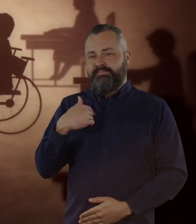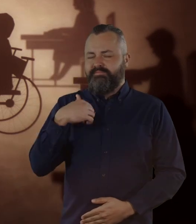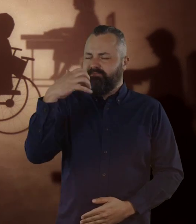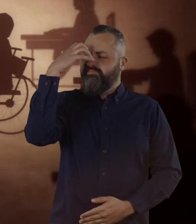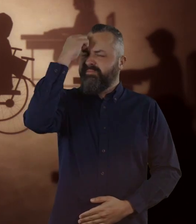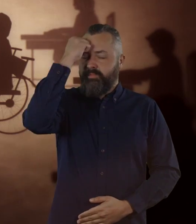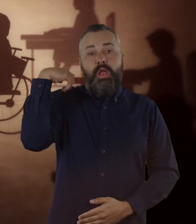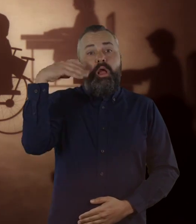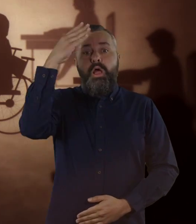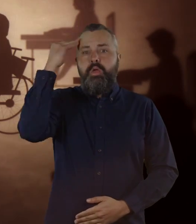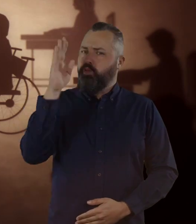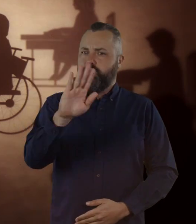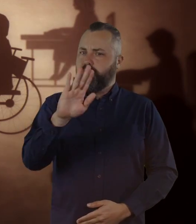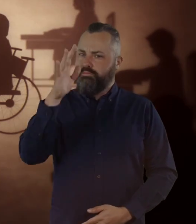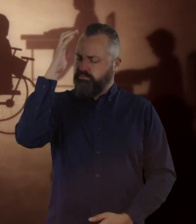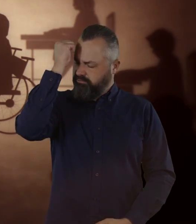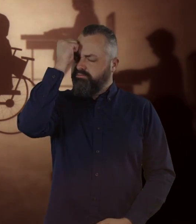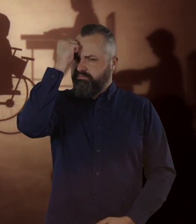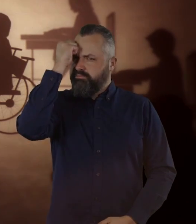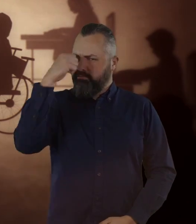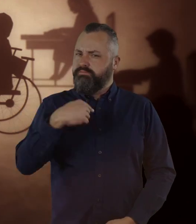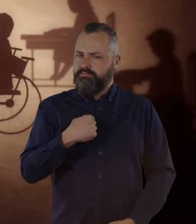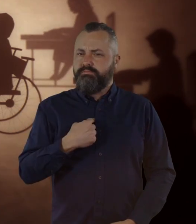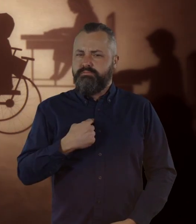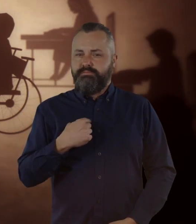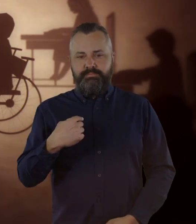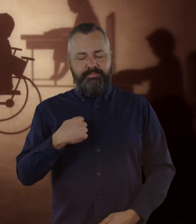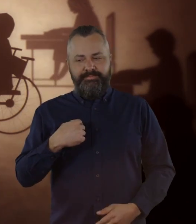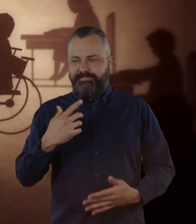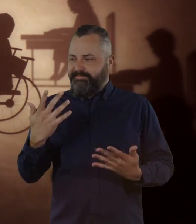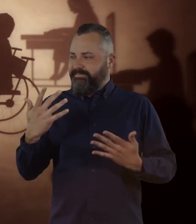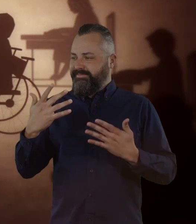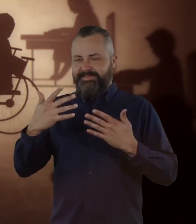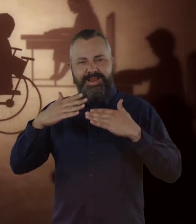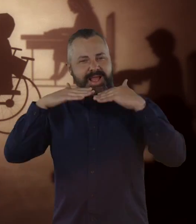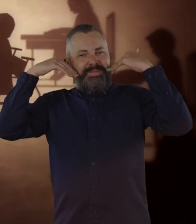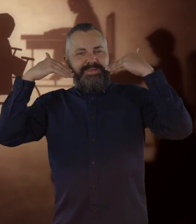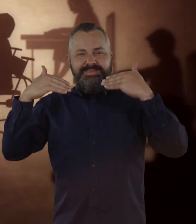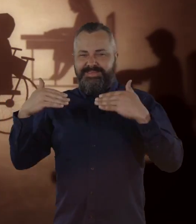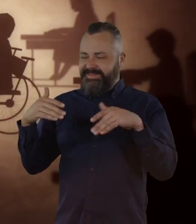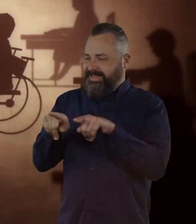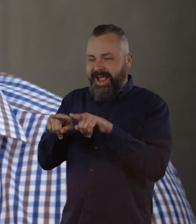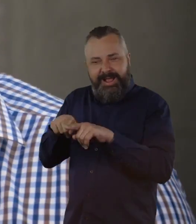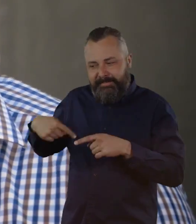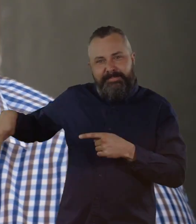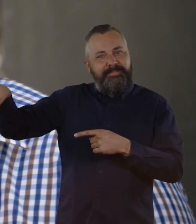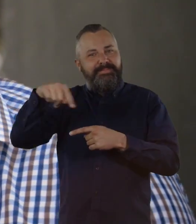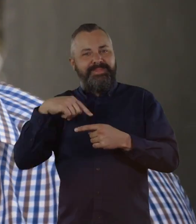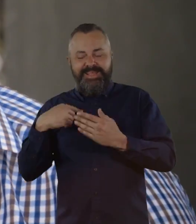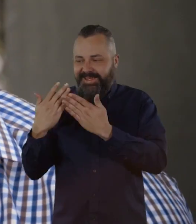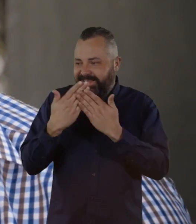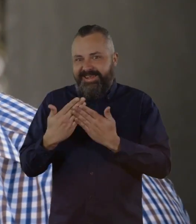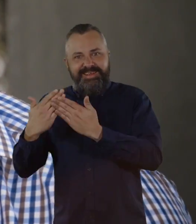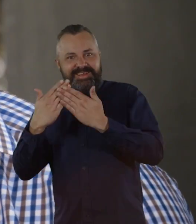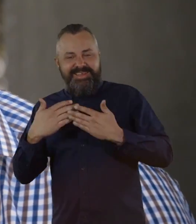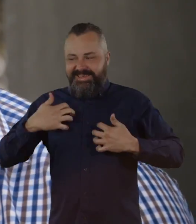I remember those days. I will never forget them. I felt like I was the same as anyone else. I wanted